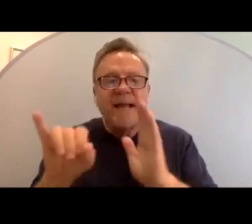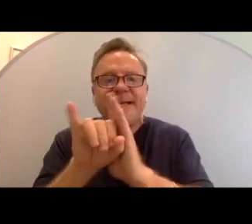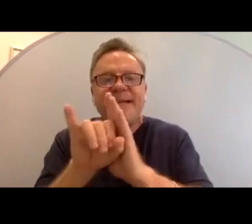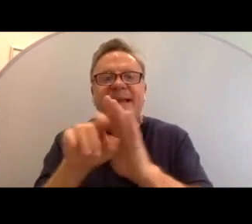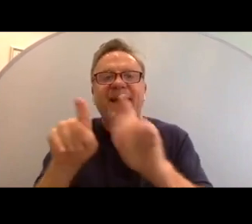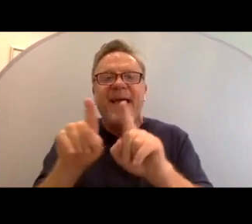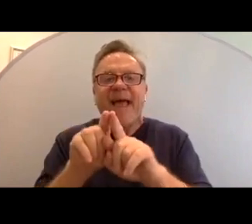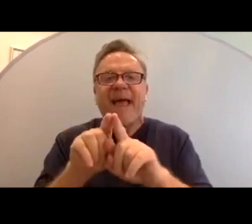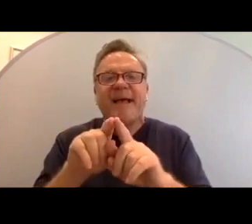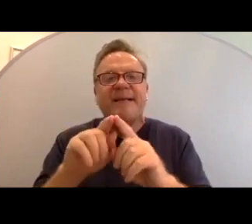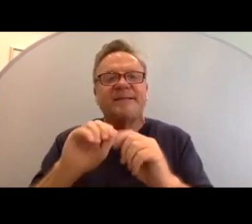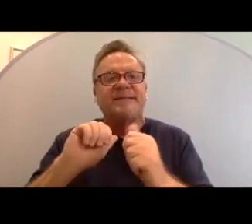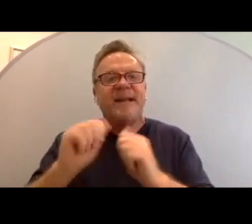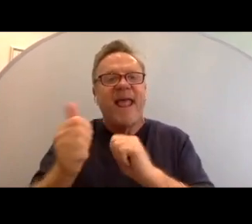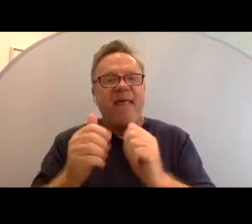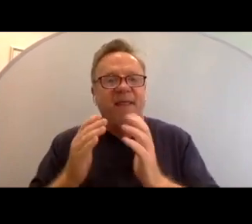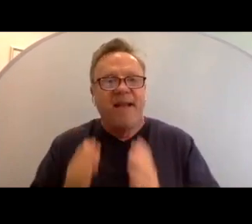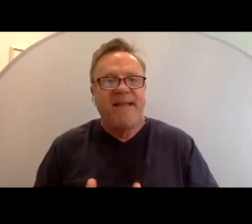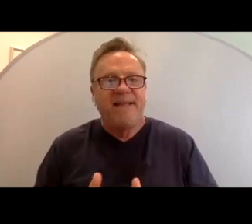an athlete.